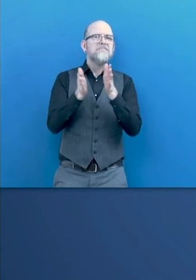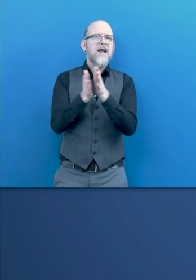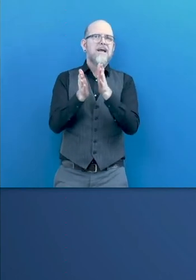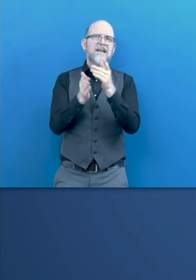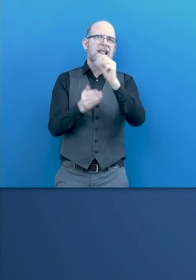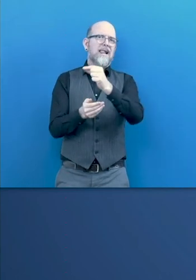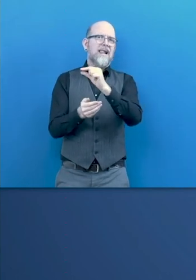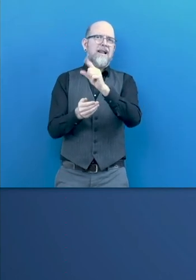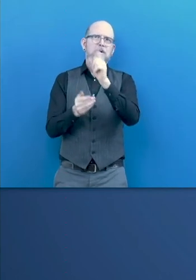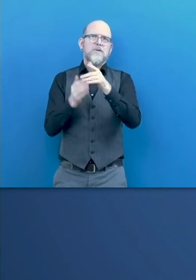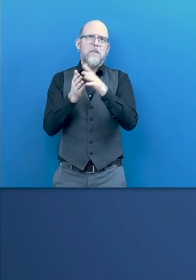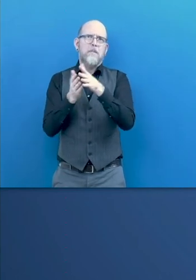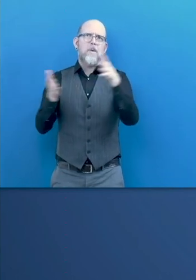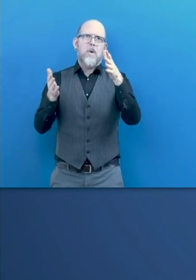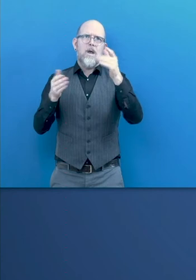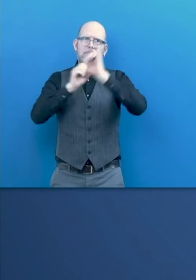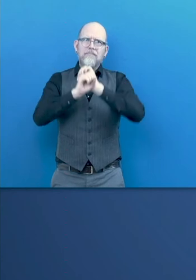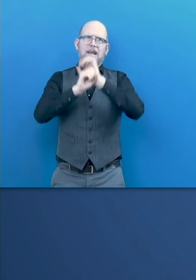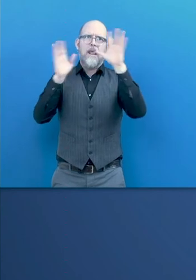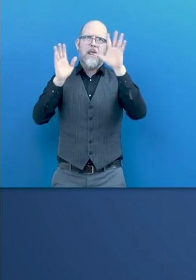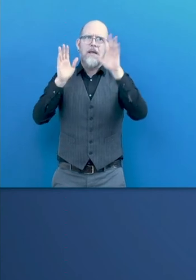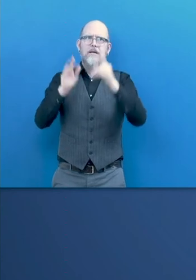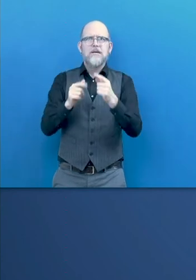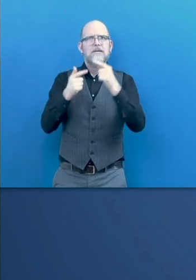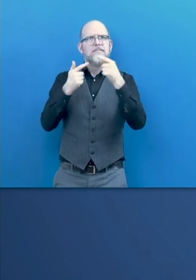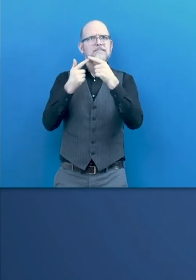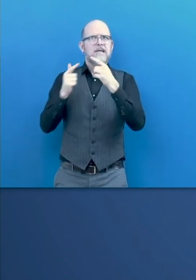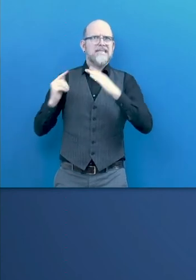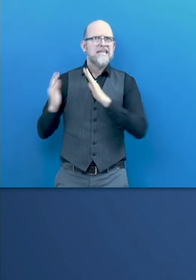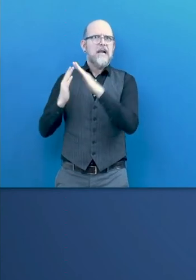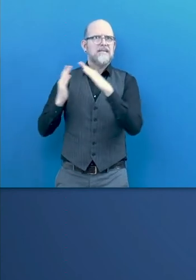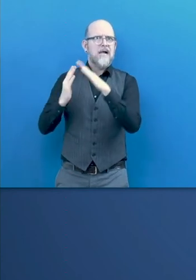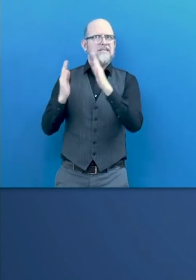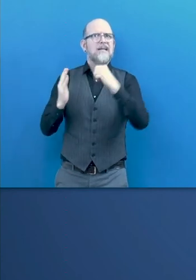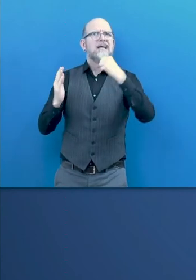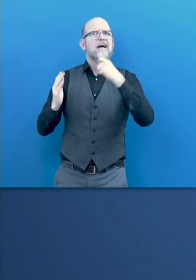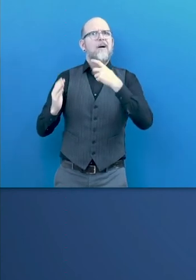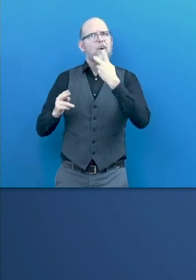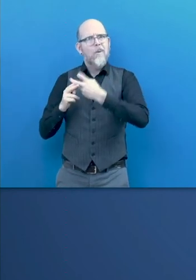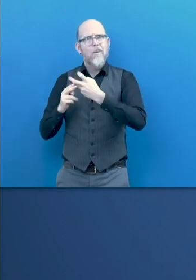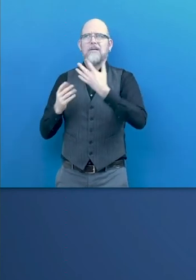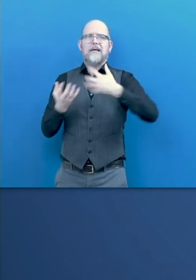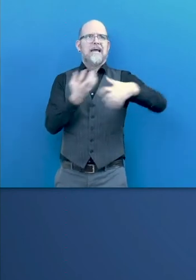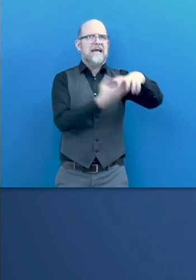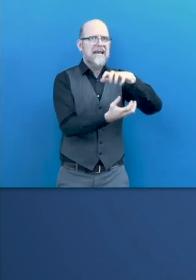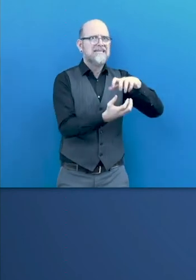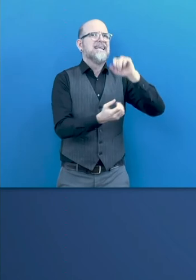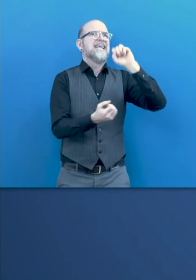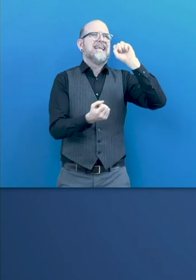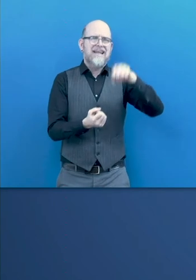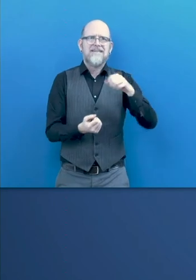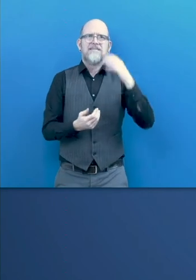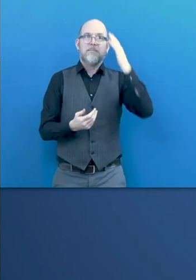dealing with the many challenges and opportunities brought about by the current pandemic. The ILO, as you know, has a long standing